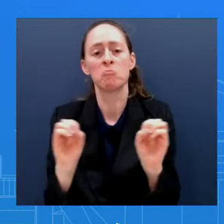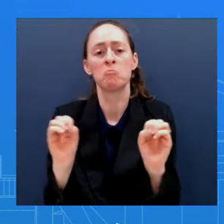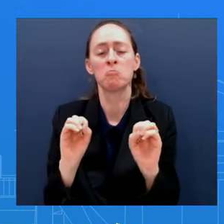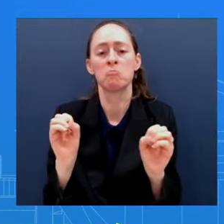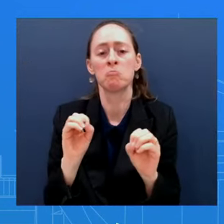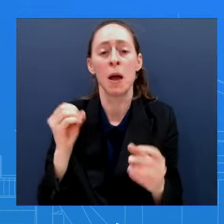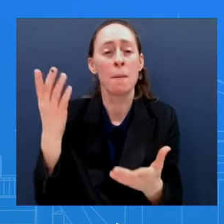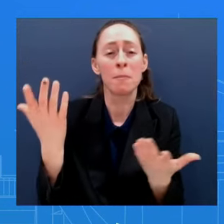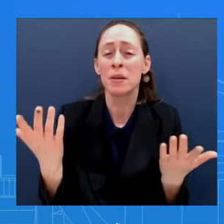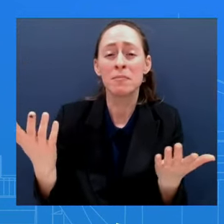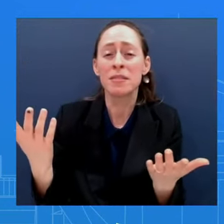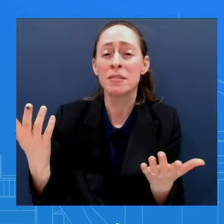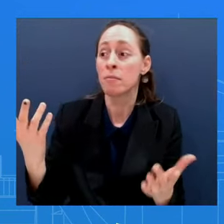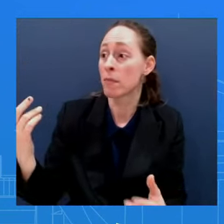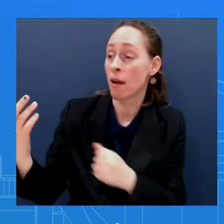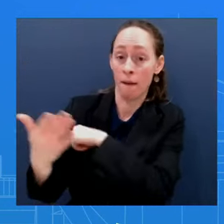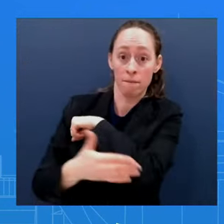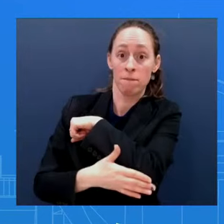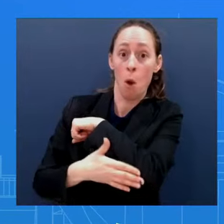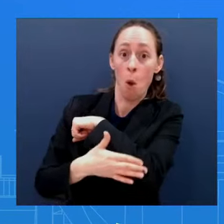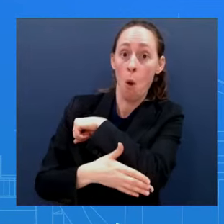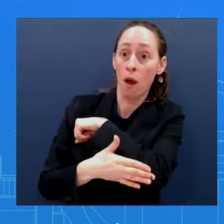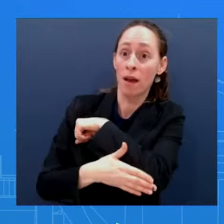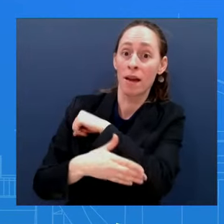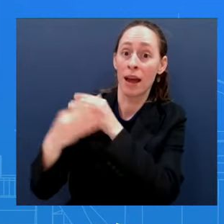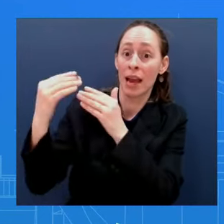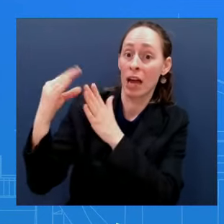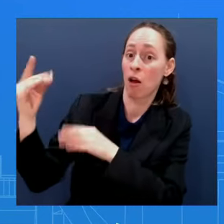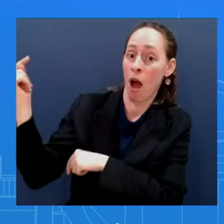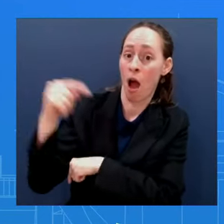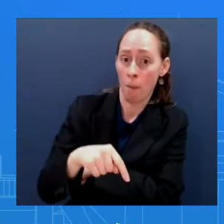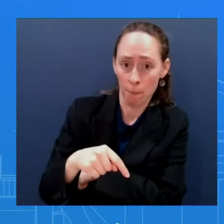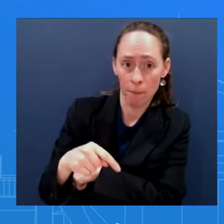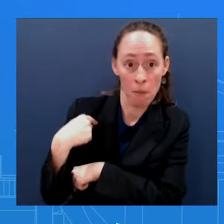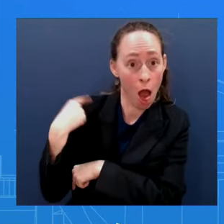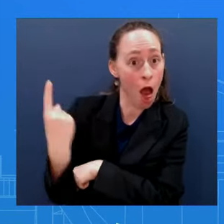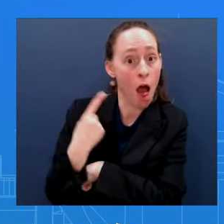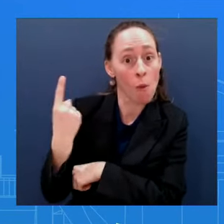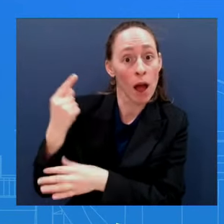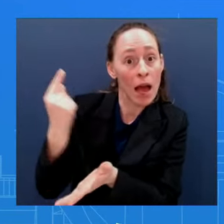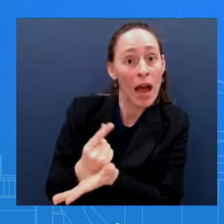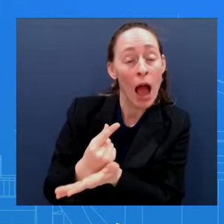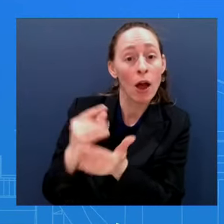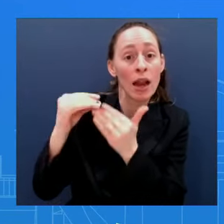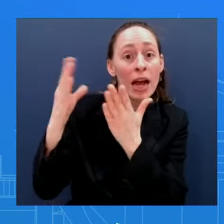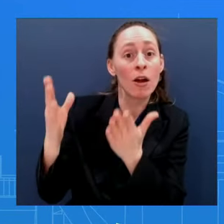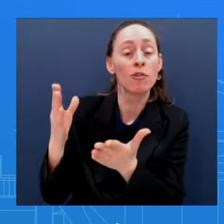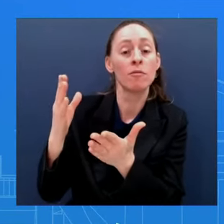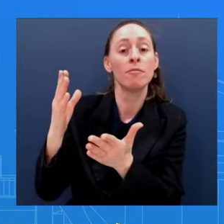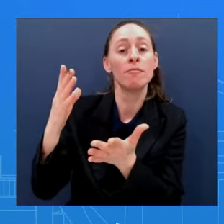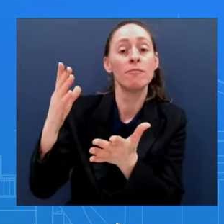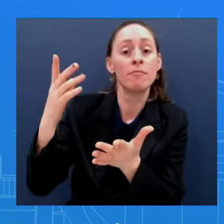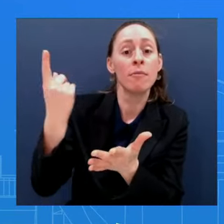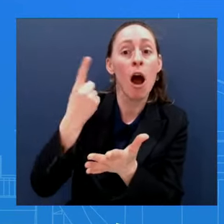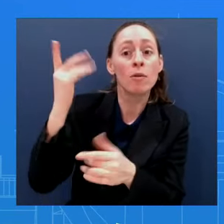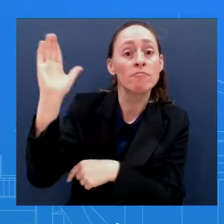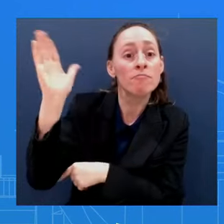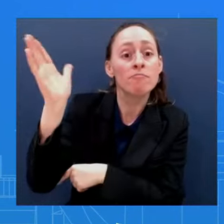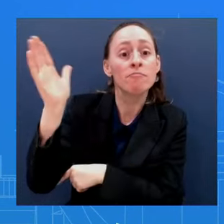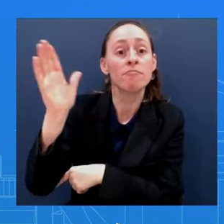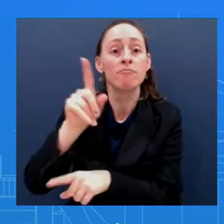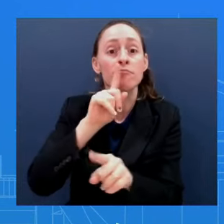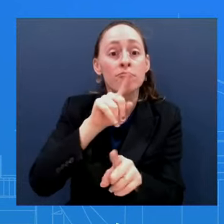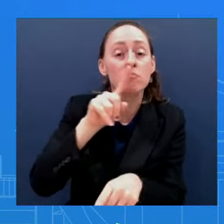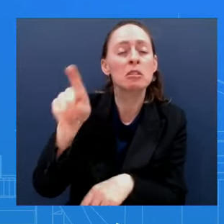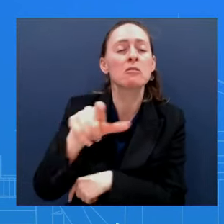almost every year during this President's tenure And they, that has not been the case 2 plus 2 has not been the case I want to follow up on that real